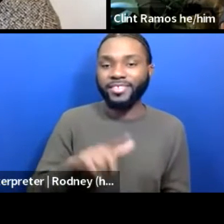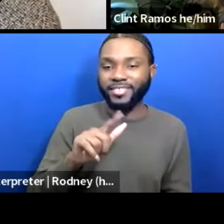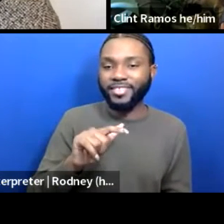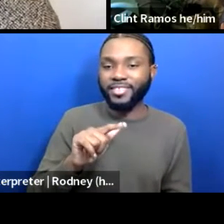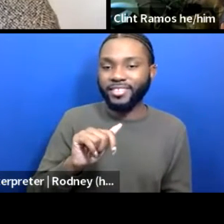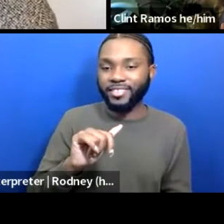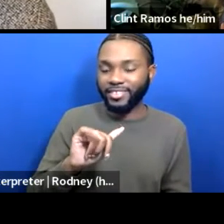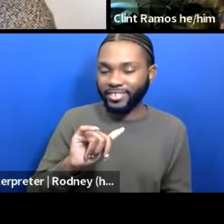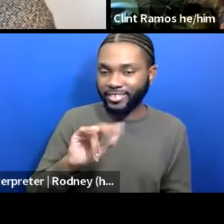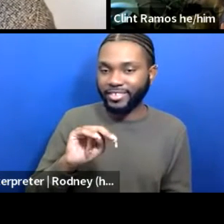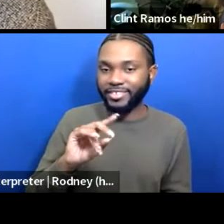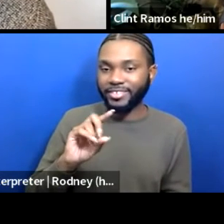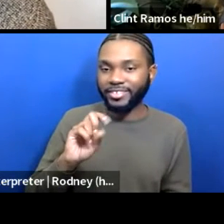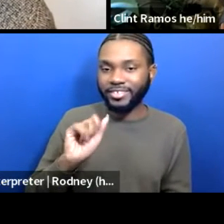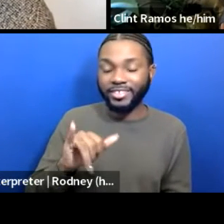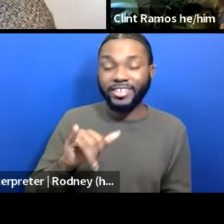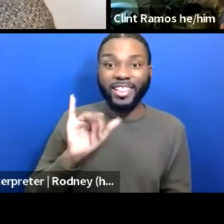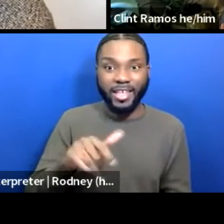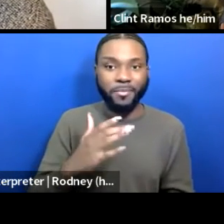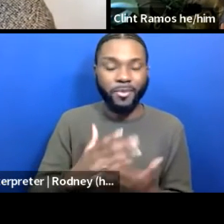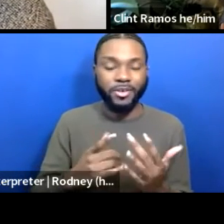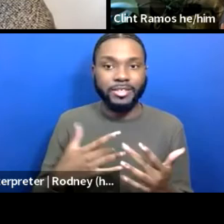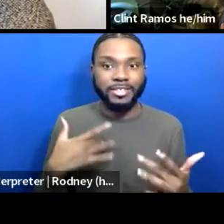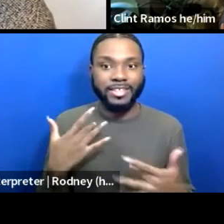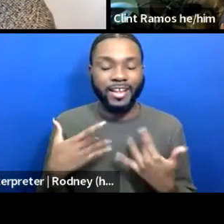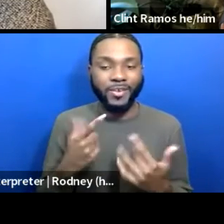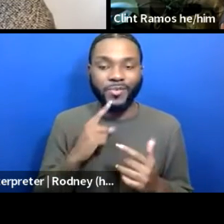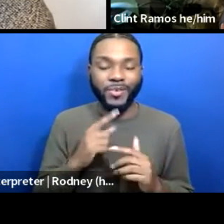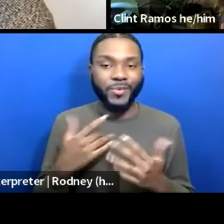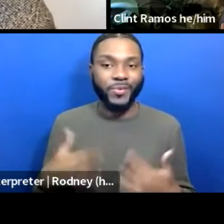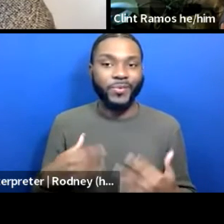I mean, that is the part I'm super, super excited about.